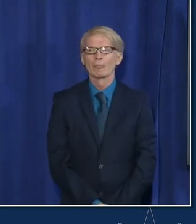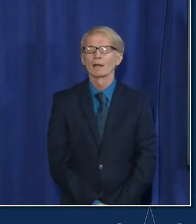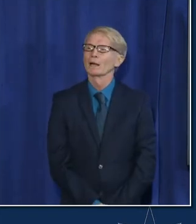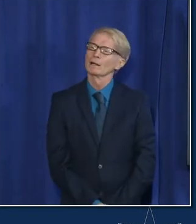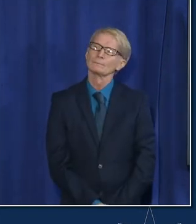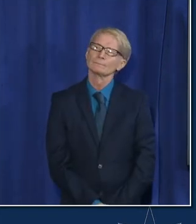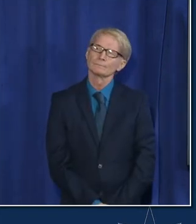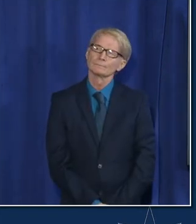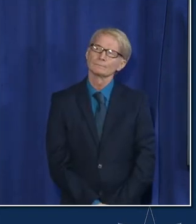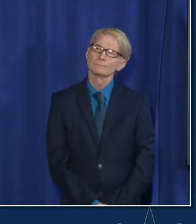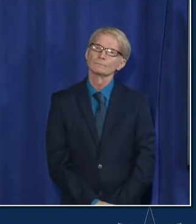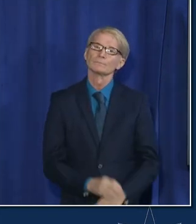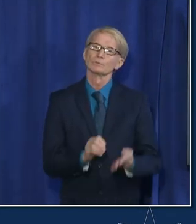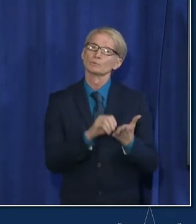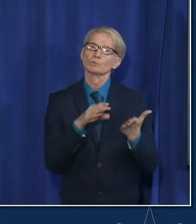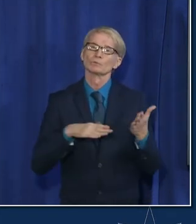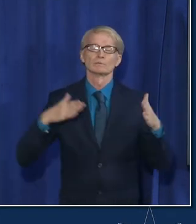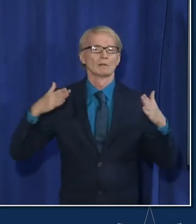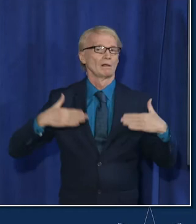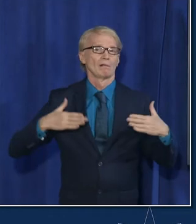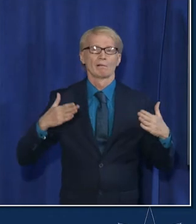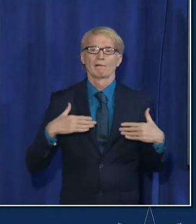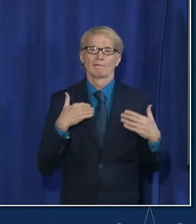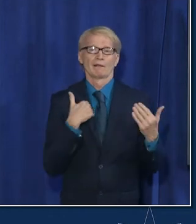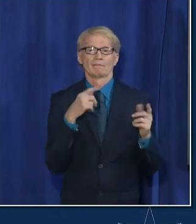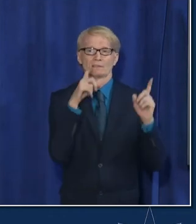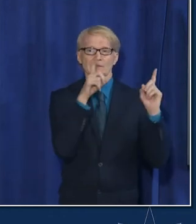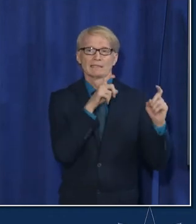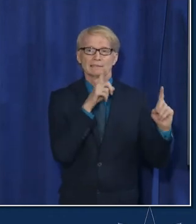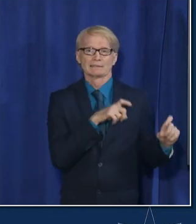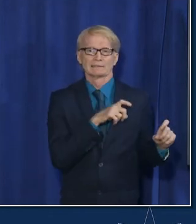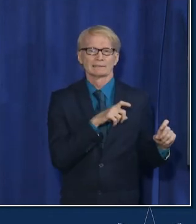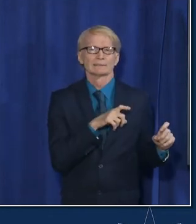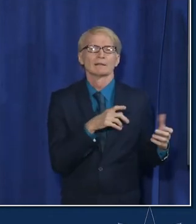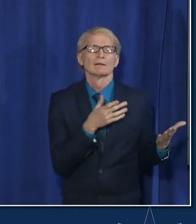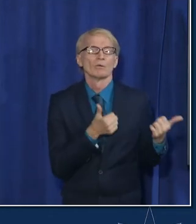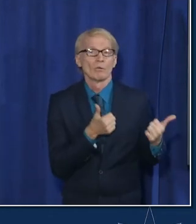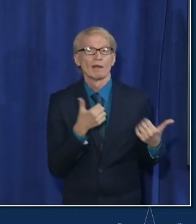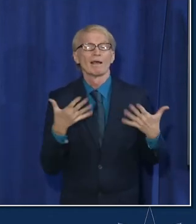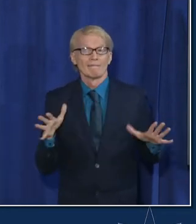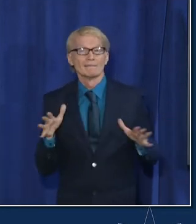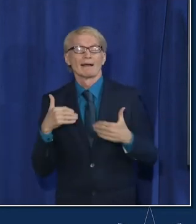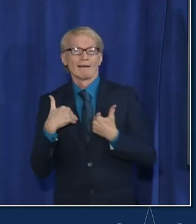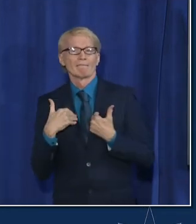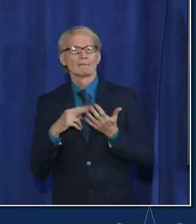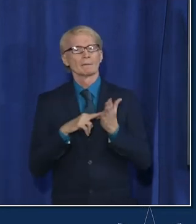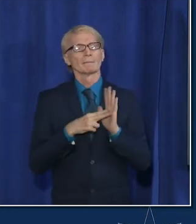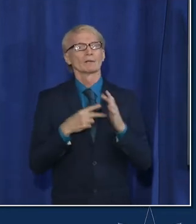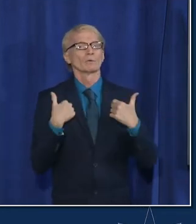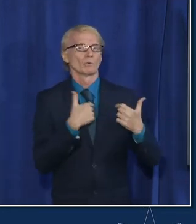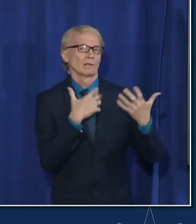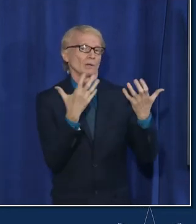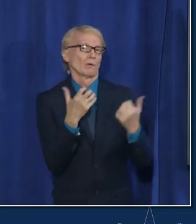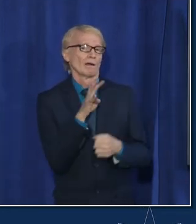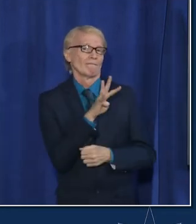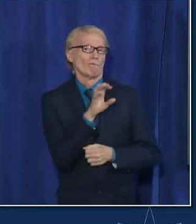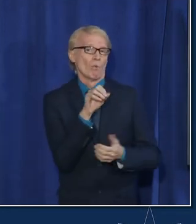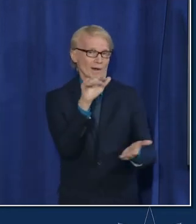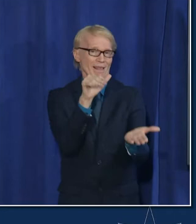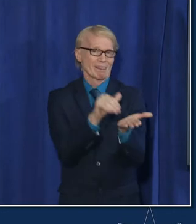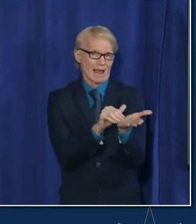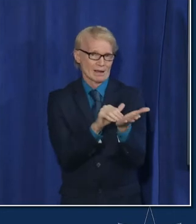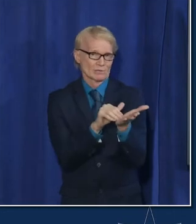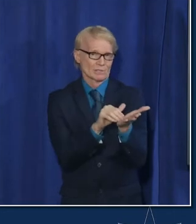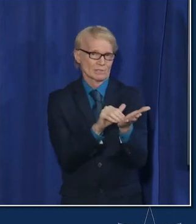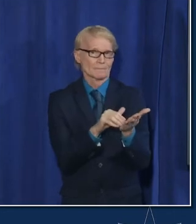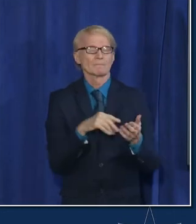so here's the number of students now that we register for testing so one of our goals was by the end of this month to get to a capacity of 40 000 i